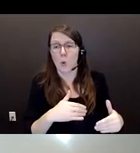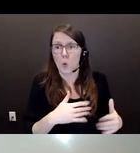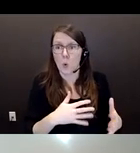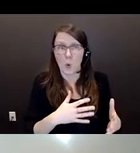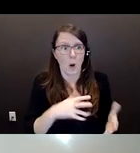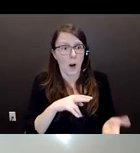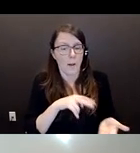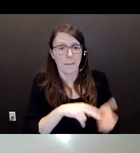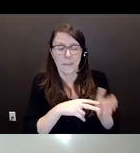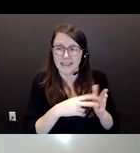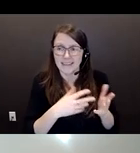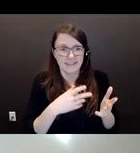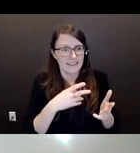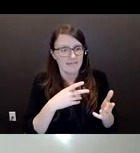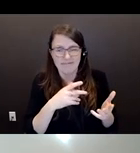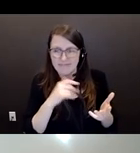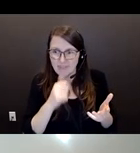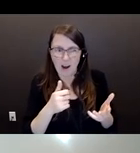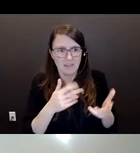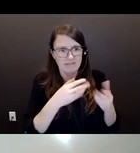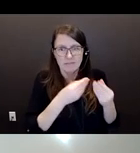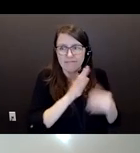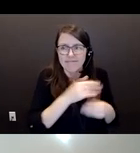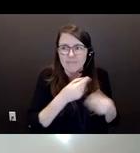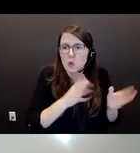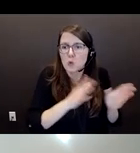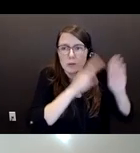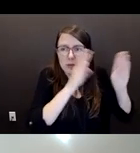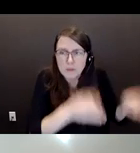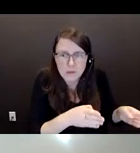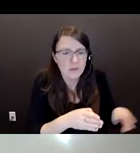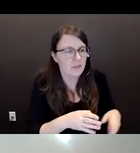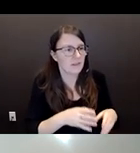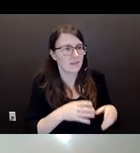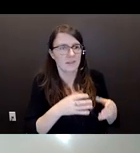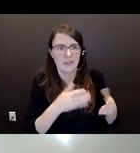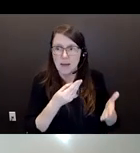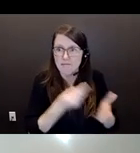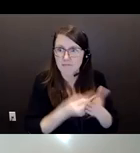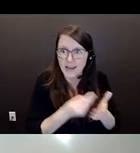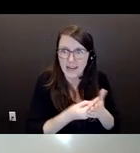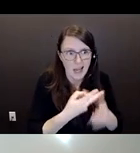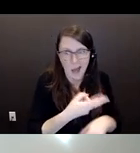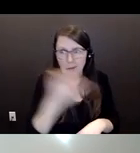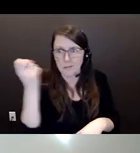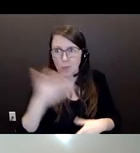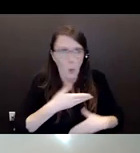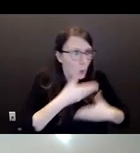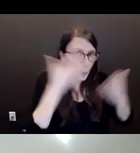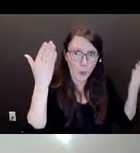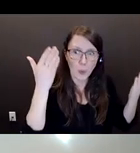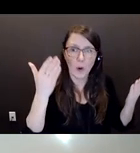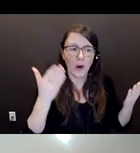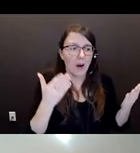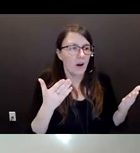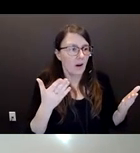having a place to stay in long-term care that she could afford, and living out a life, a life well